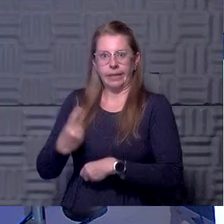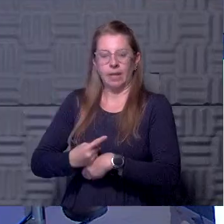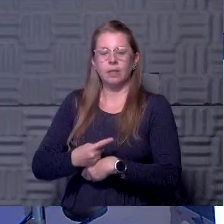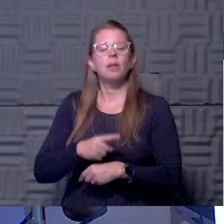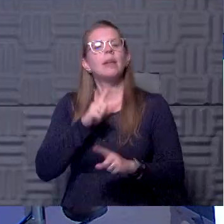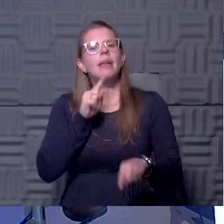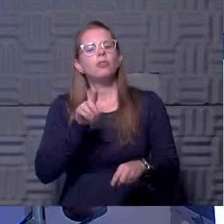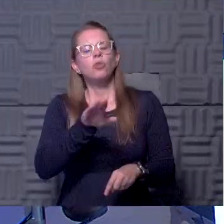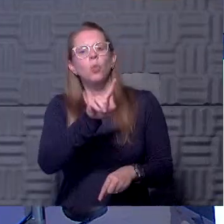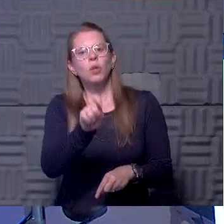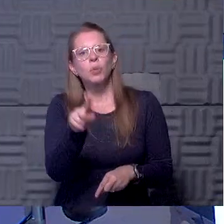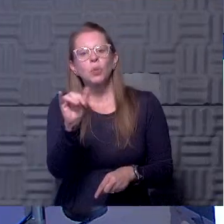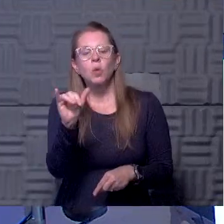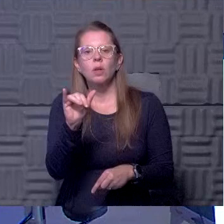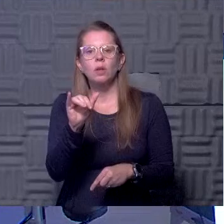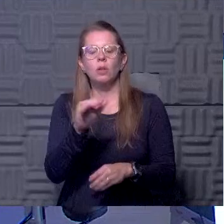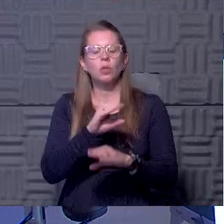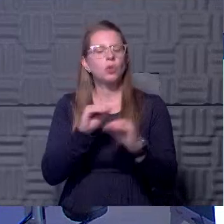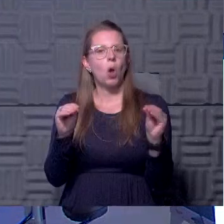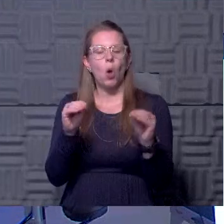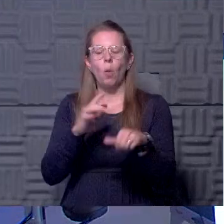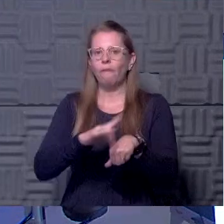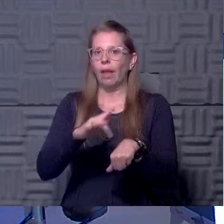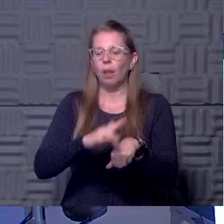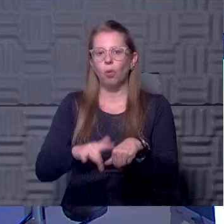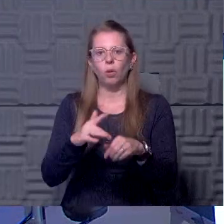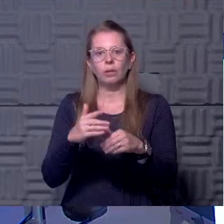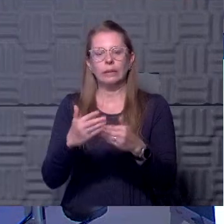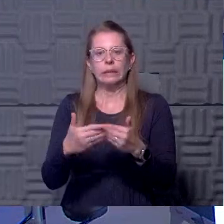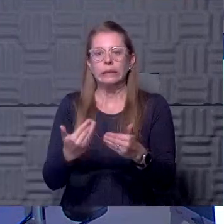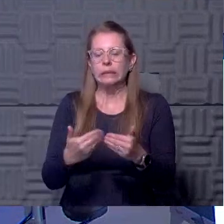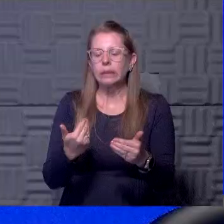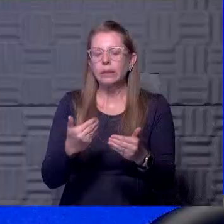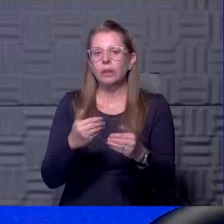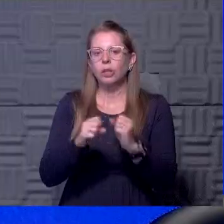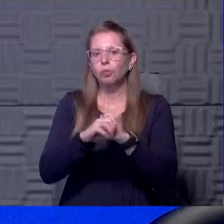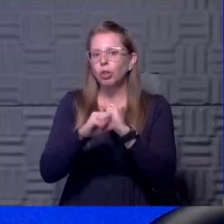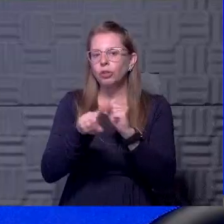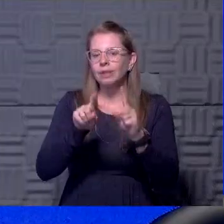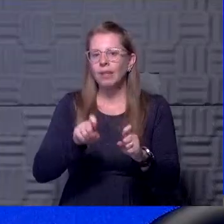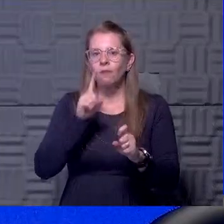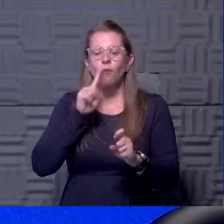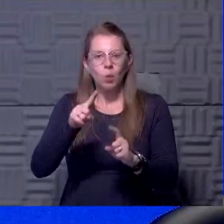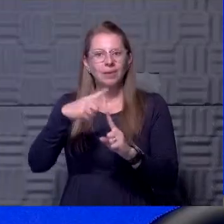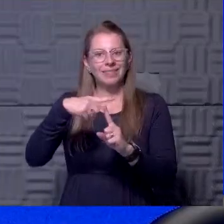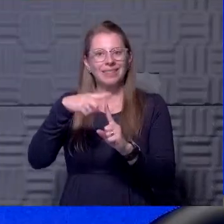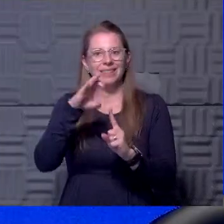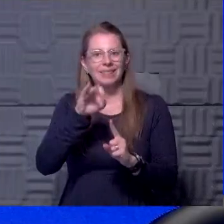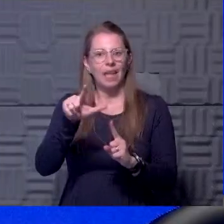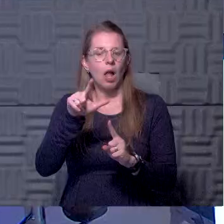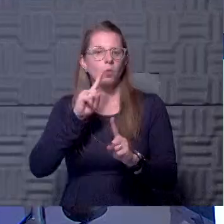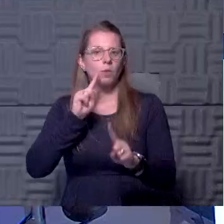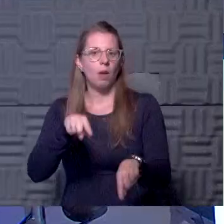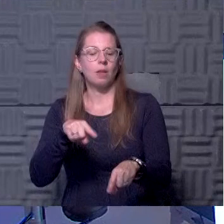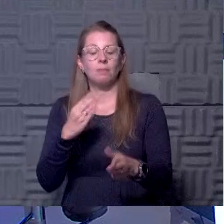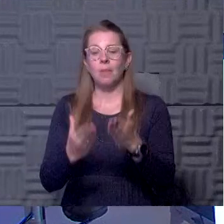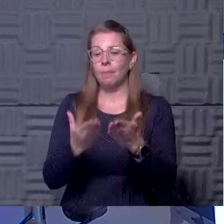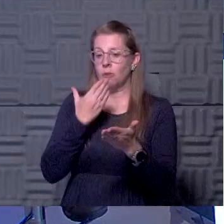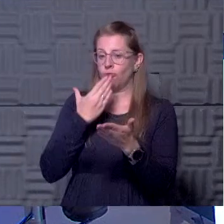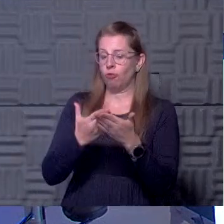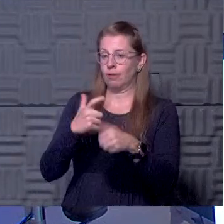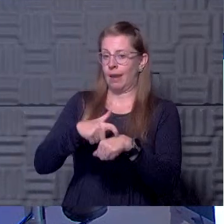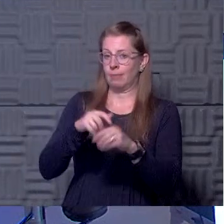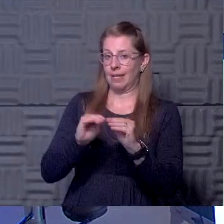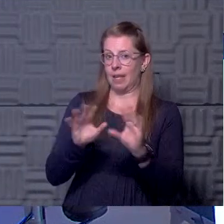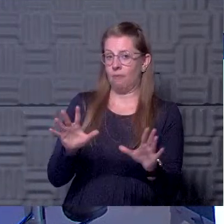to answer the question too, there is no readily available, easy commercial tests for T-cell response. it might be a good time to clarify